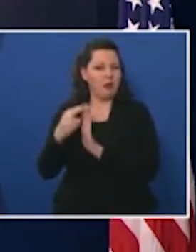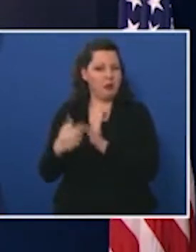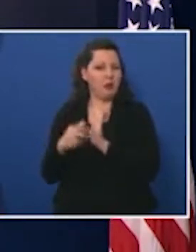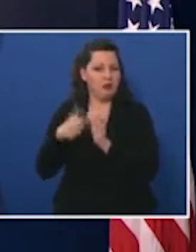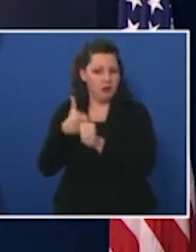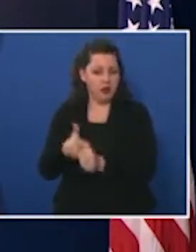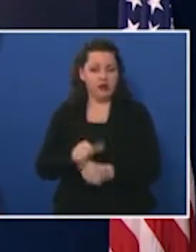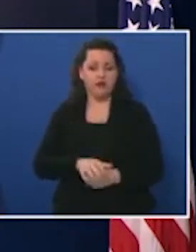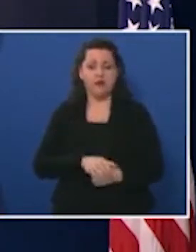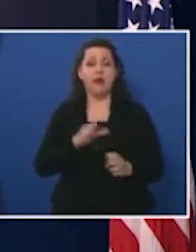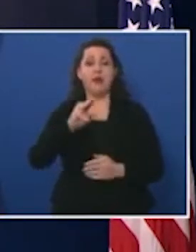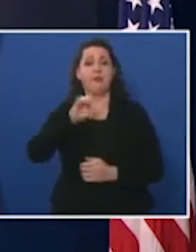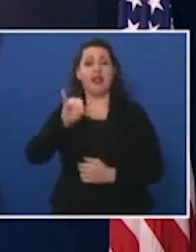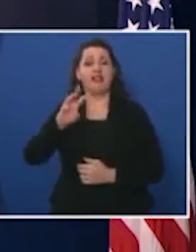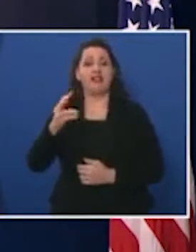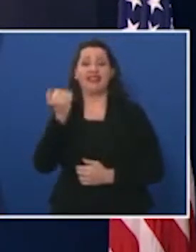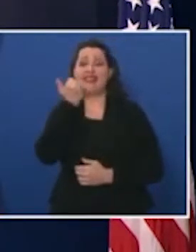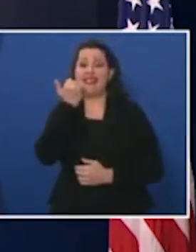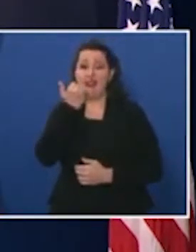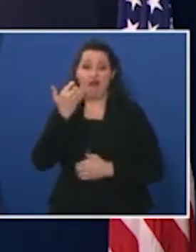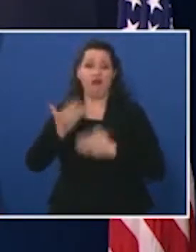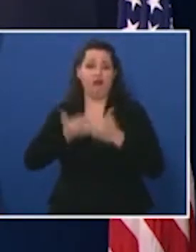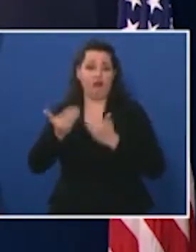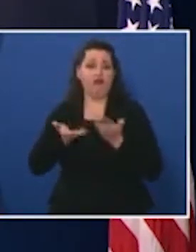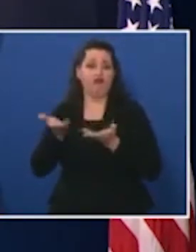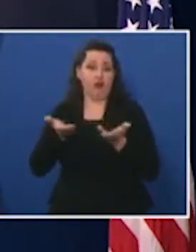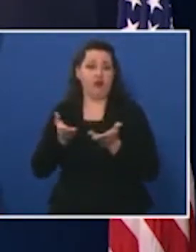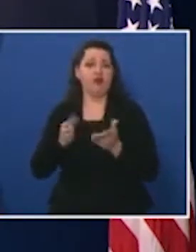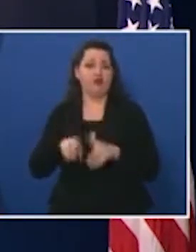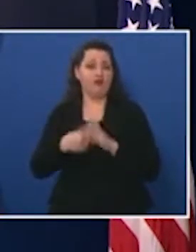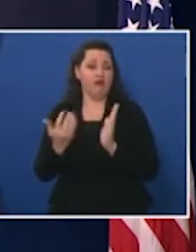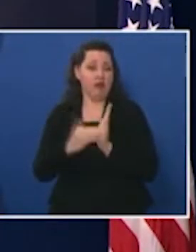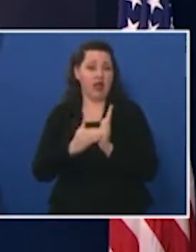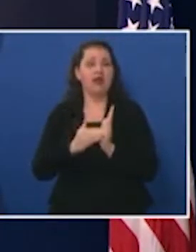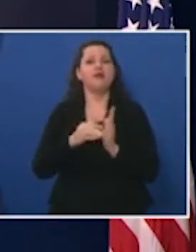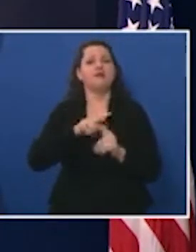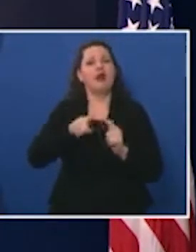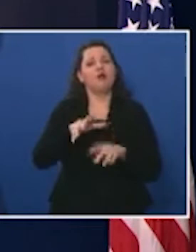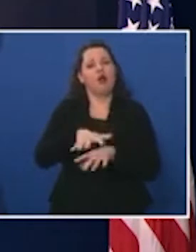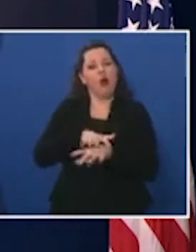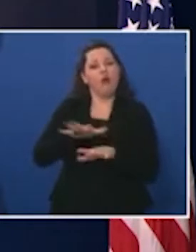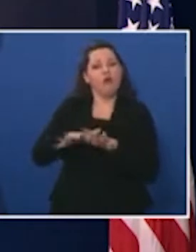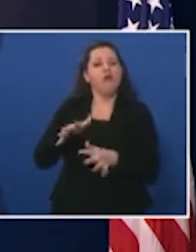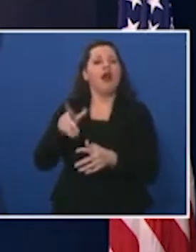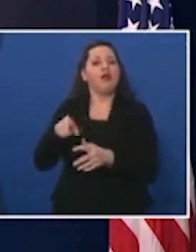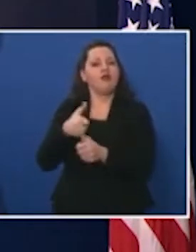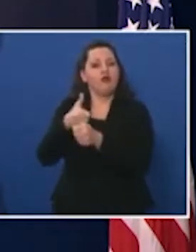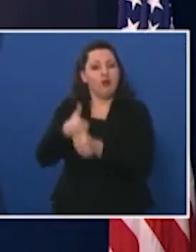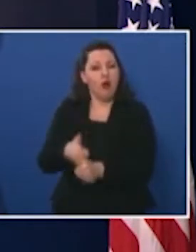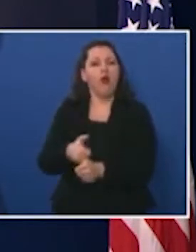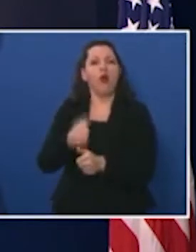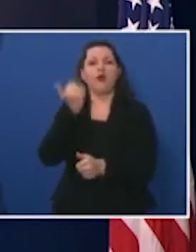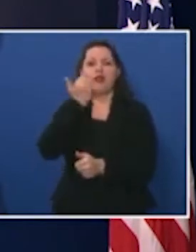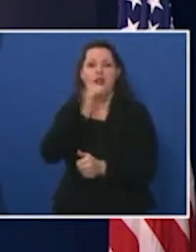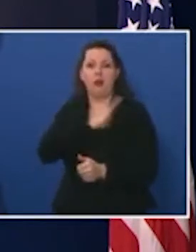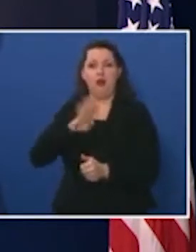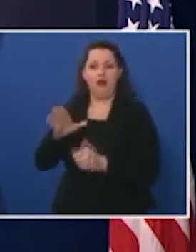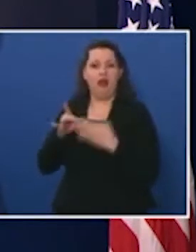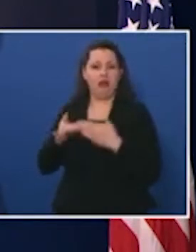dental services remove resumed with a phased approach including compliance with the dental board guidance